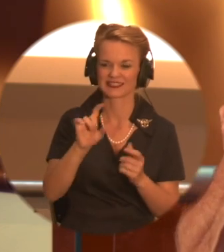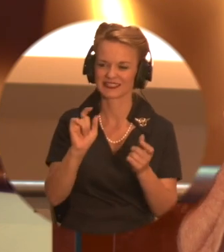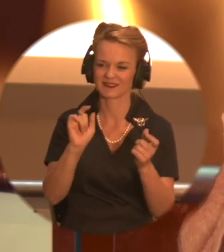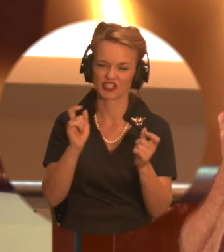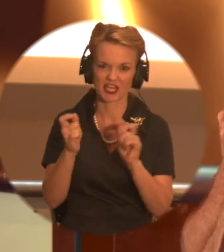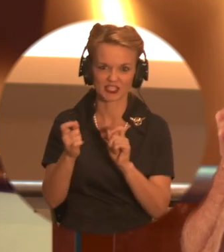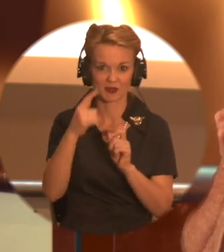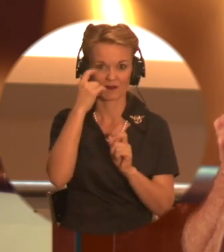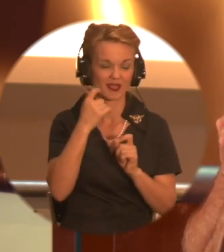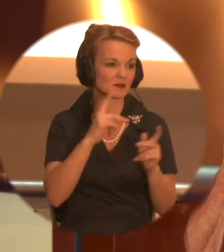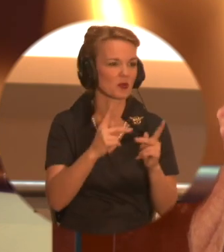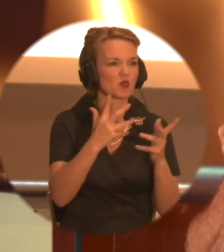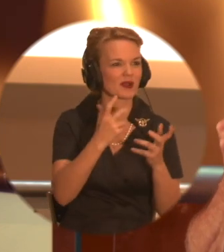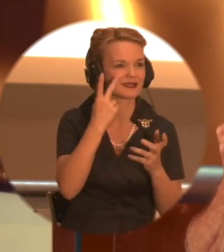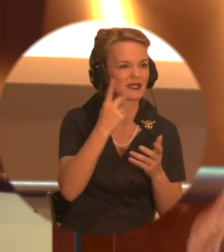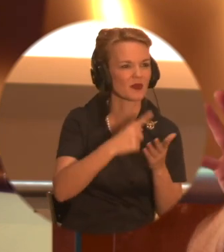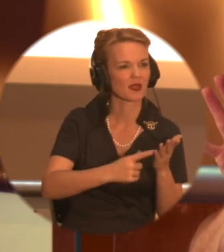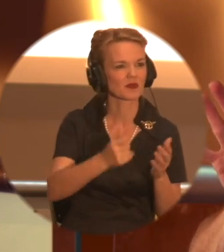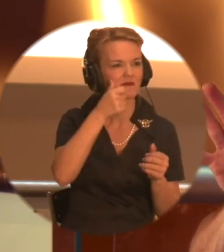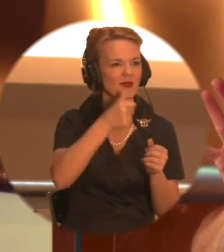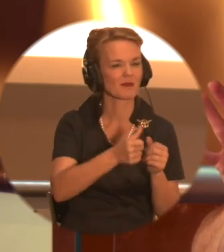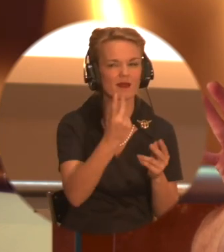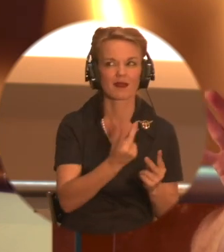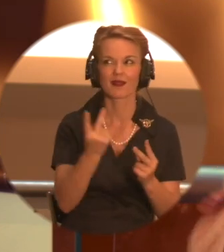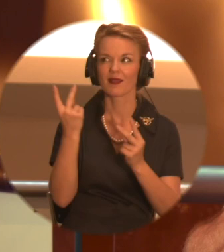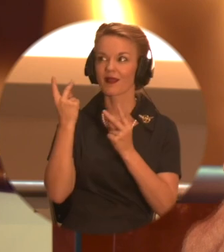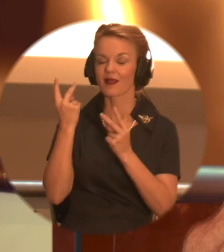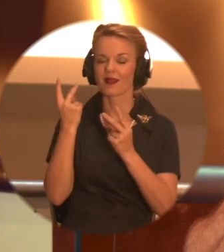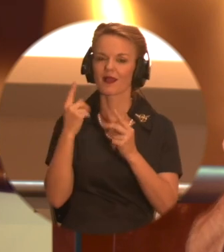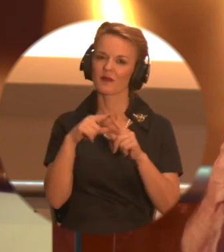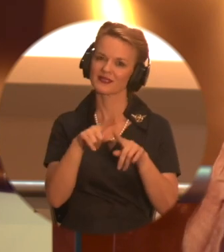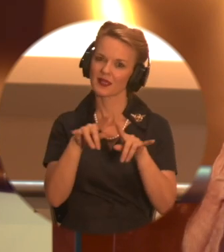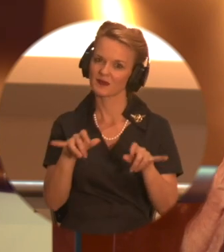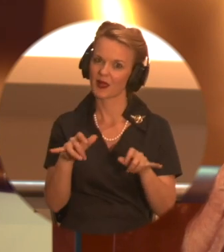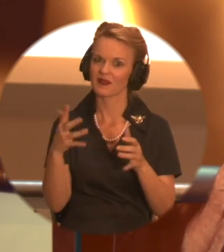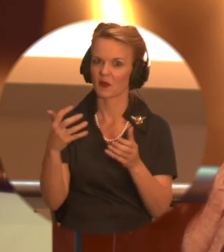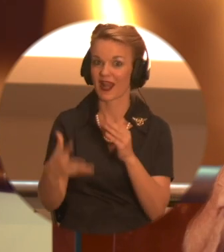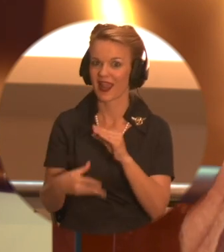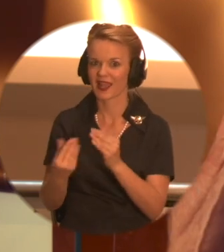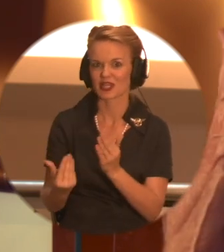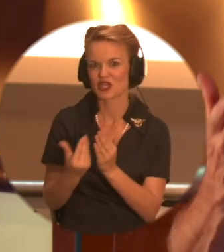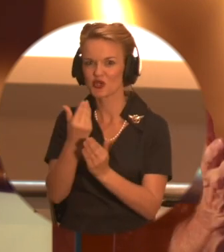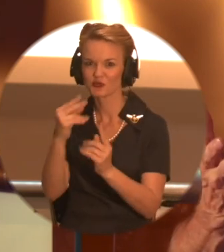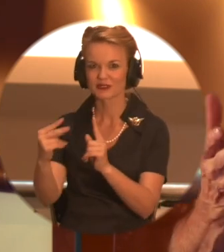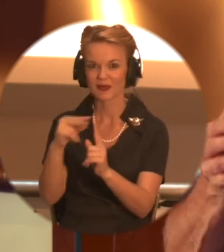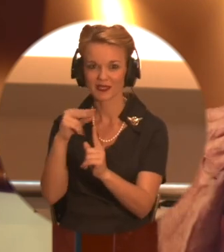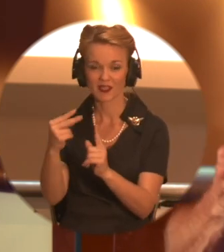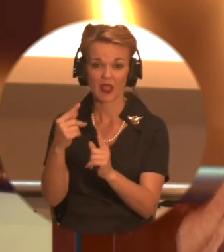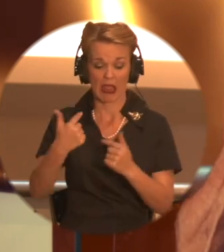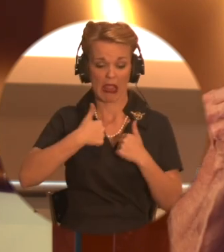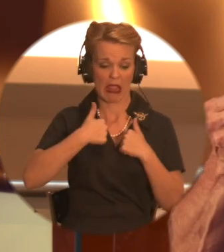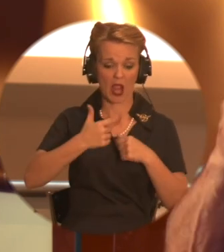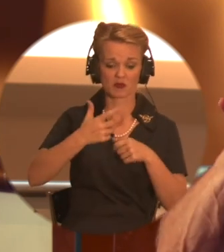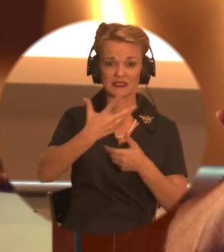nostalgia of it. But at the same time, I haven't seen a bit of it. Right, right. I would, as a puppeteer, as a person who worked on the first one. Yeah.